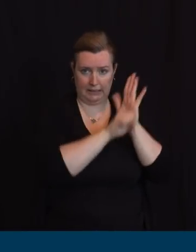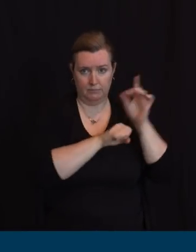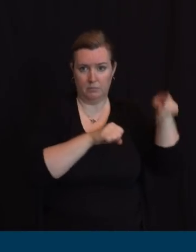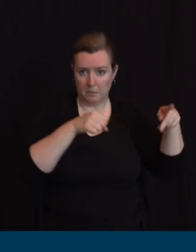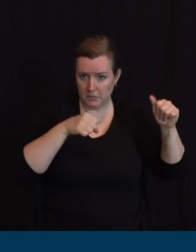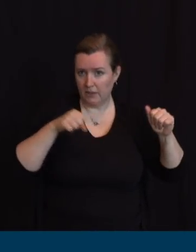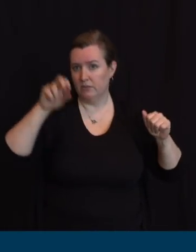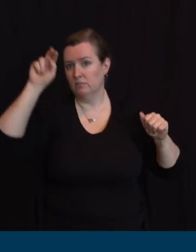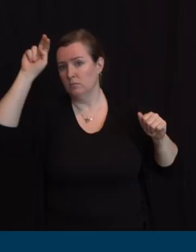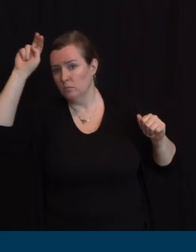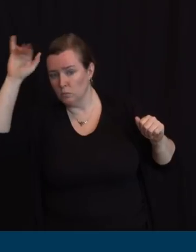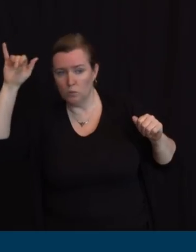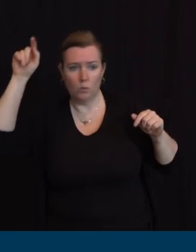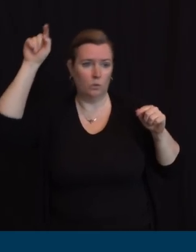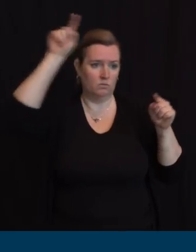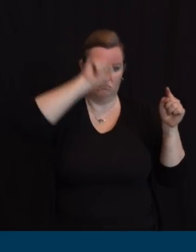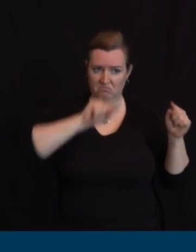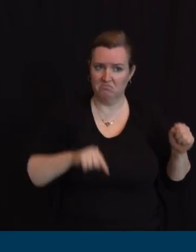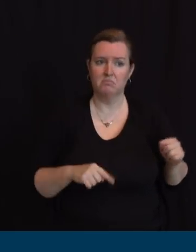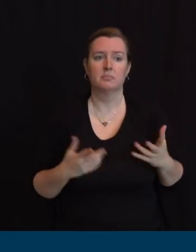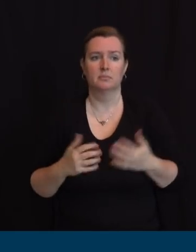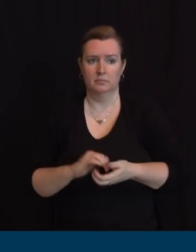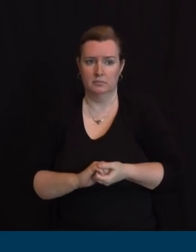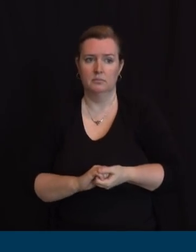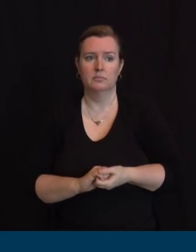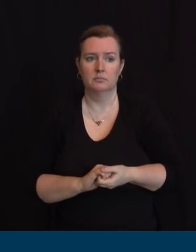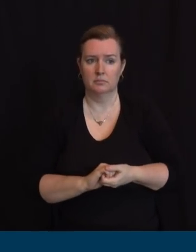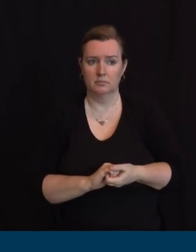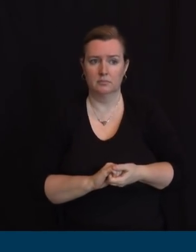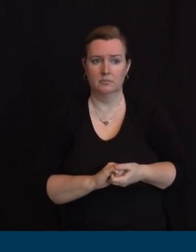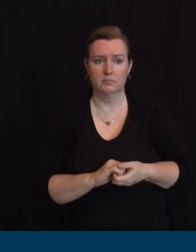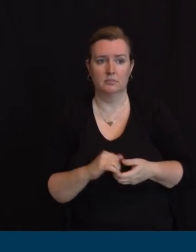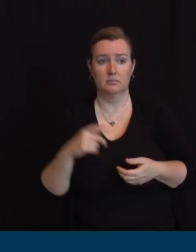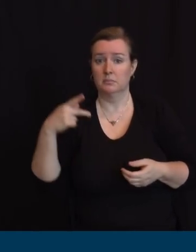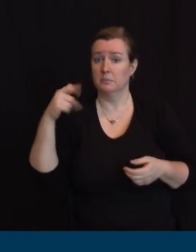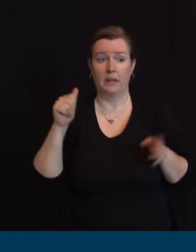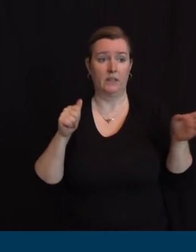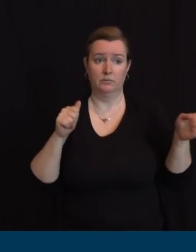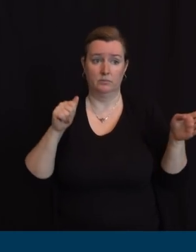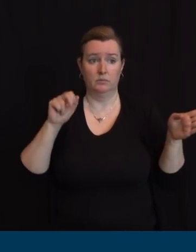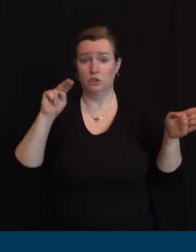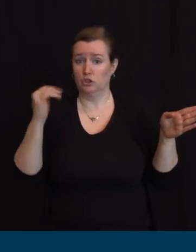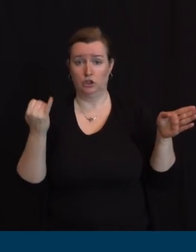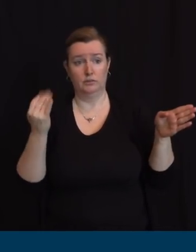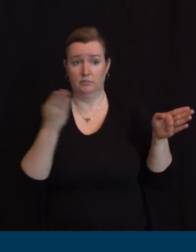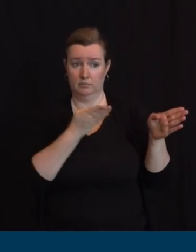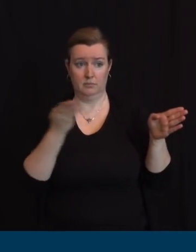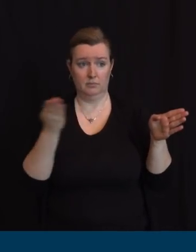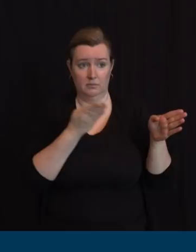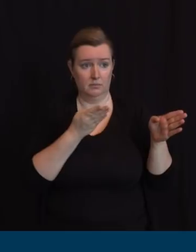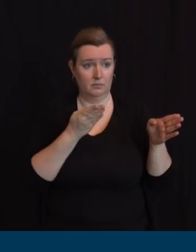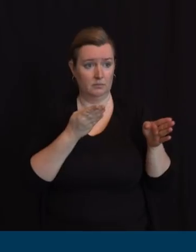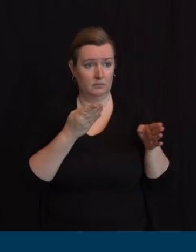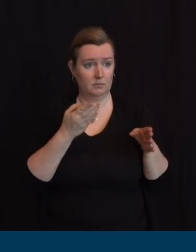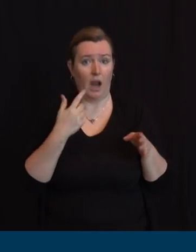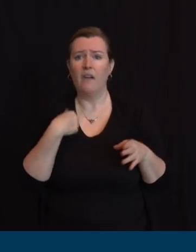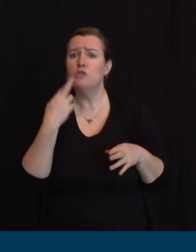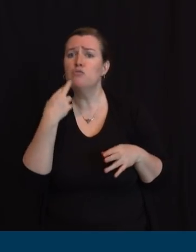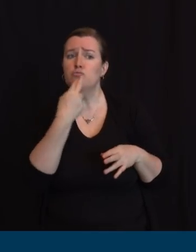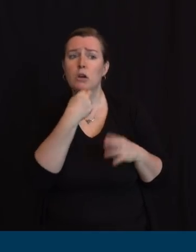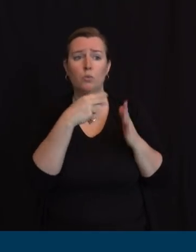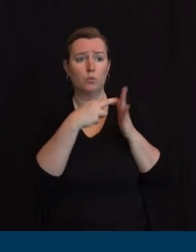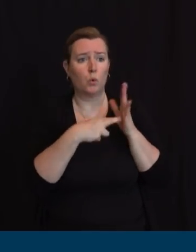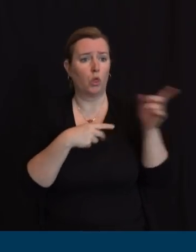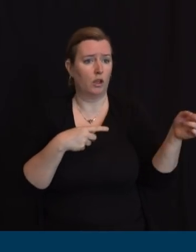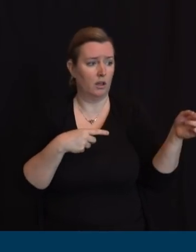one side of the Hudson or the Delaware and a restaurant on the other side having a different set. And just likewise, we have to have that